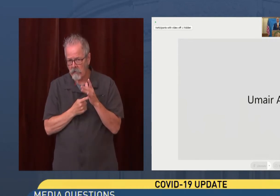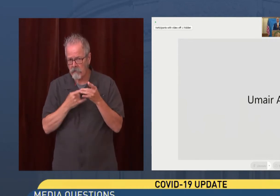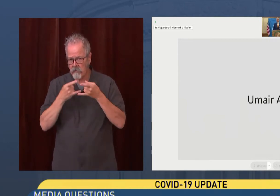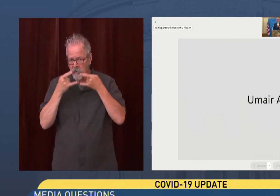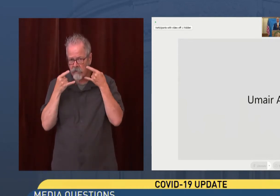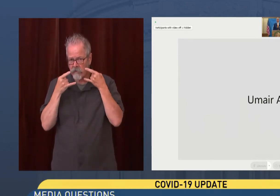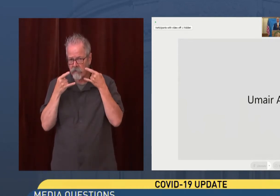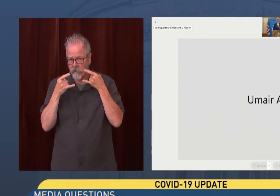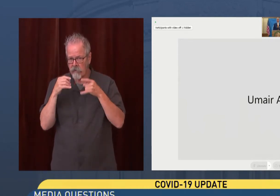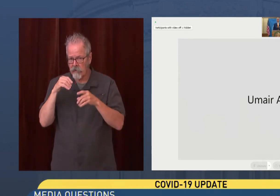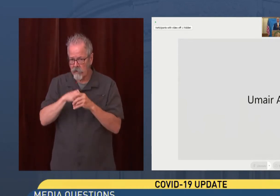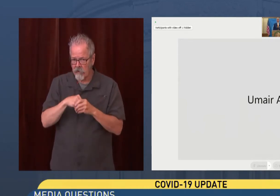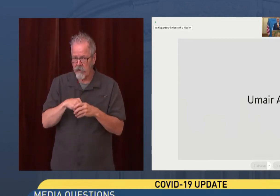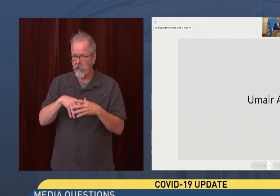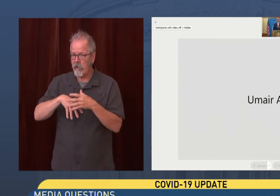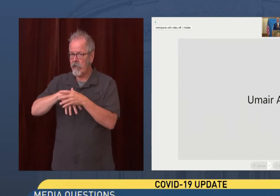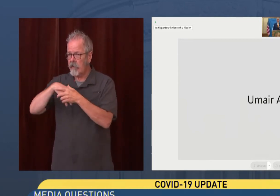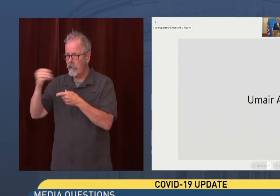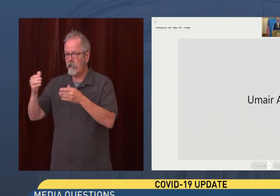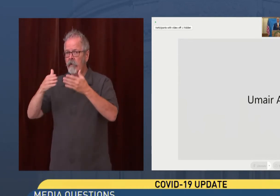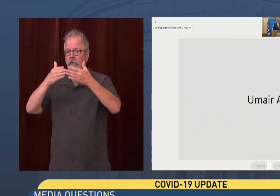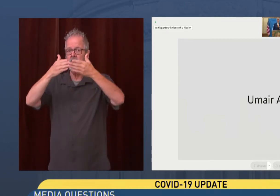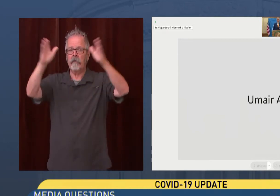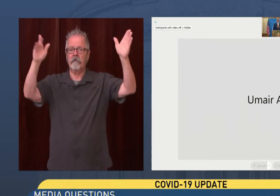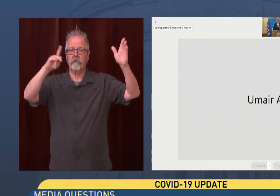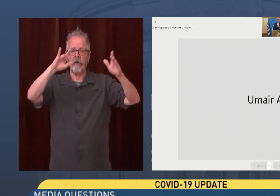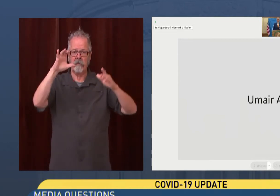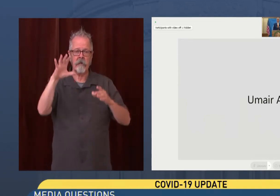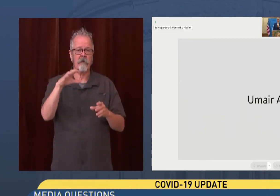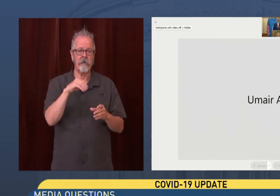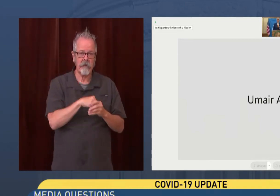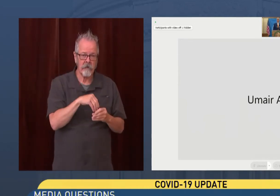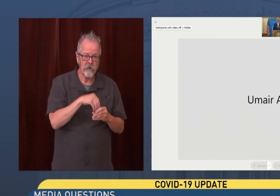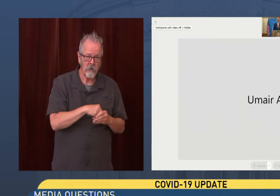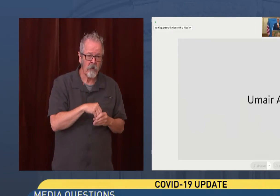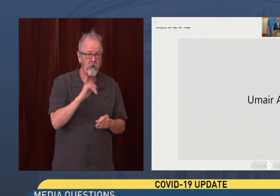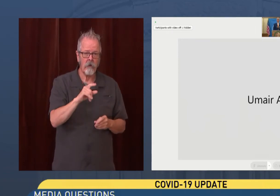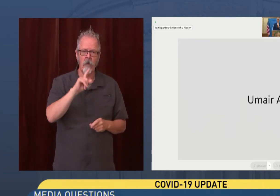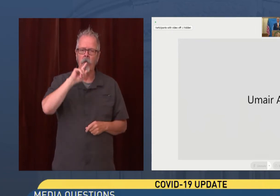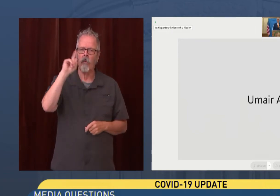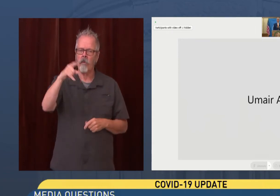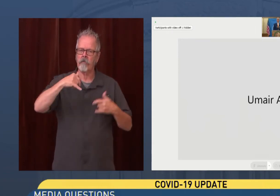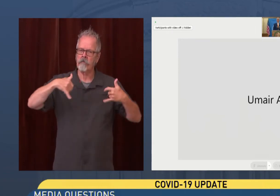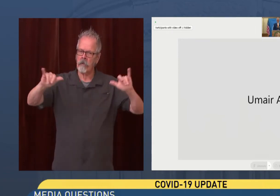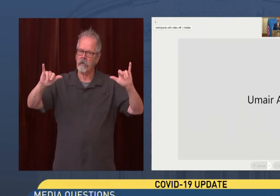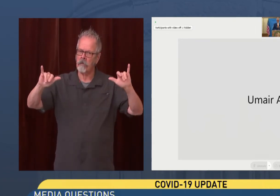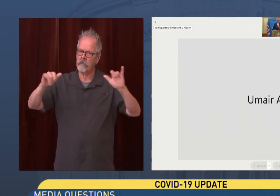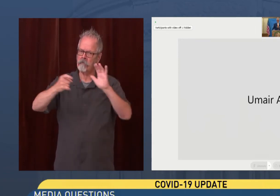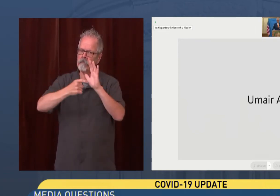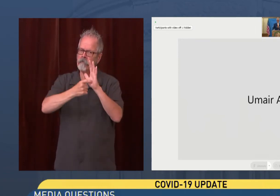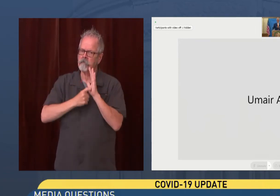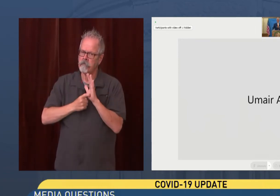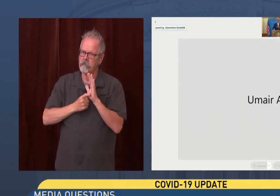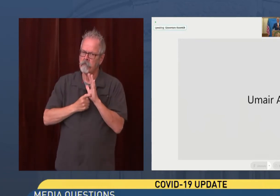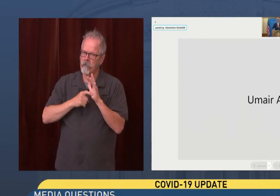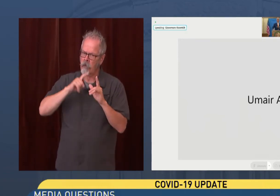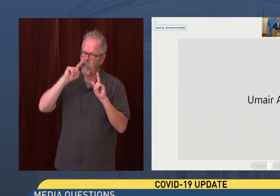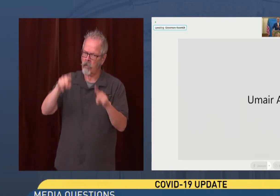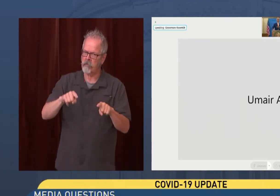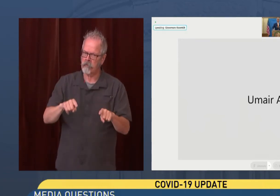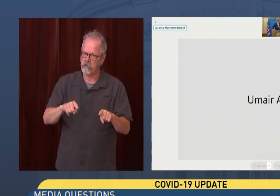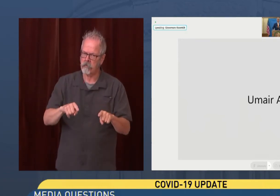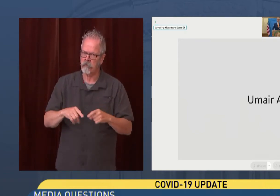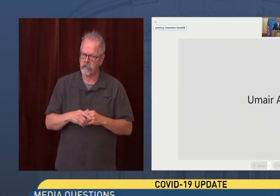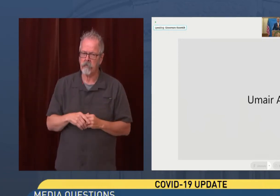public settings, that that indoors, that that order is still in effect. I think the challenge we've had is simply the people who are